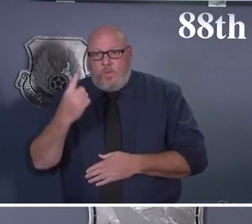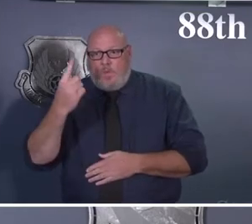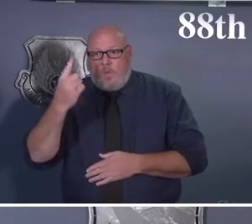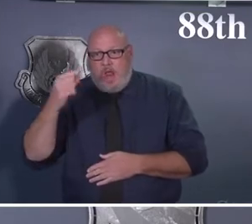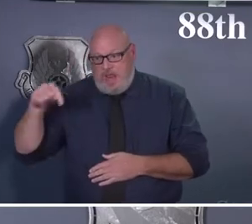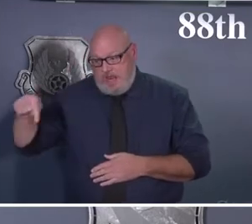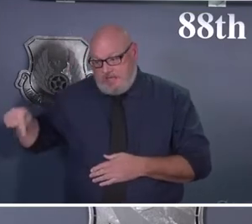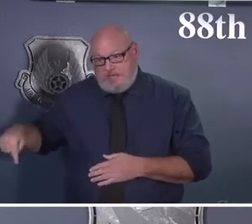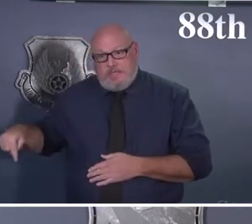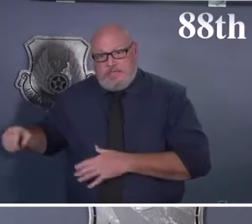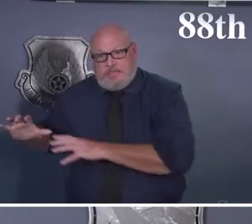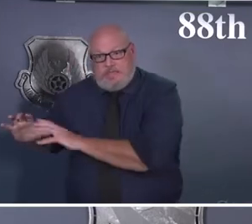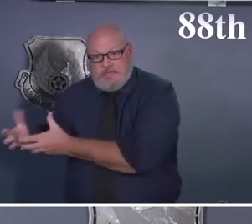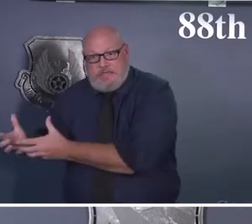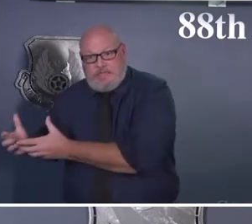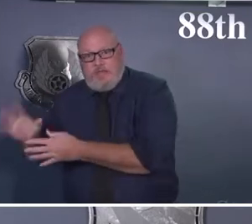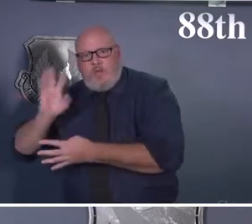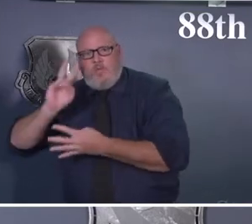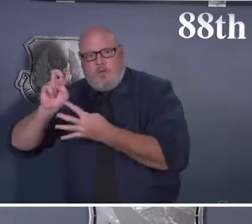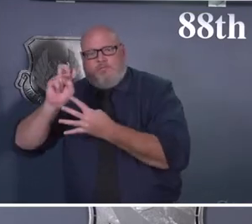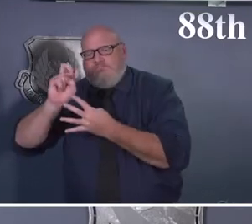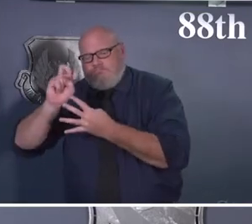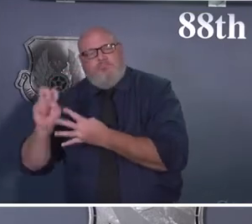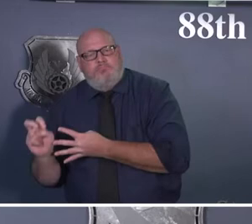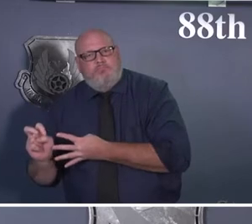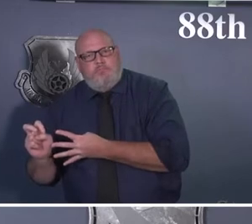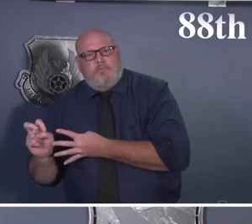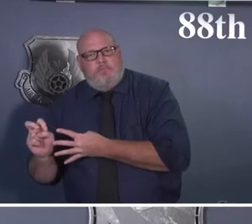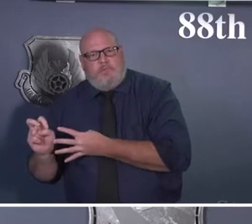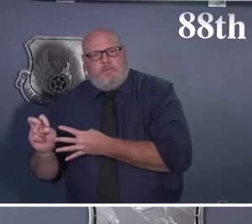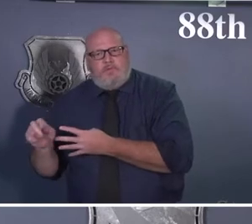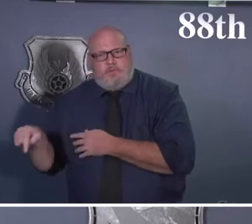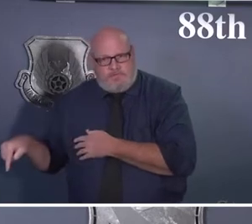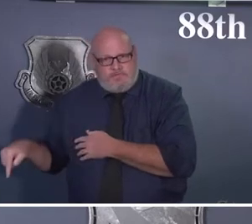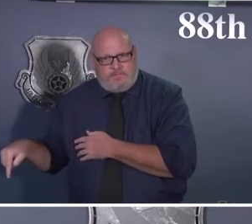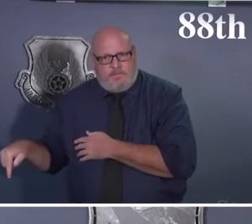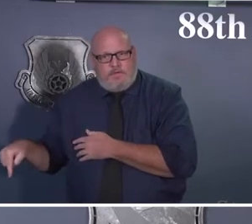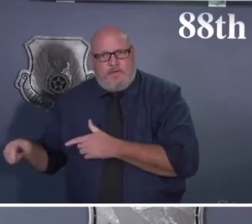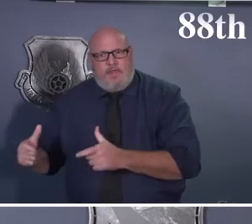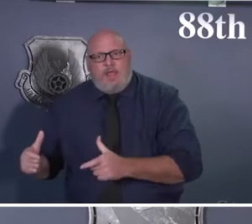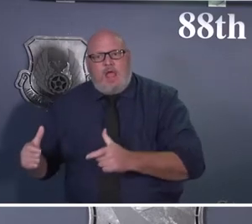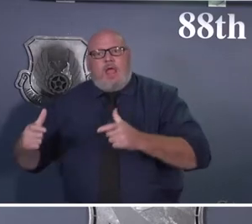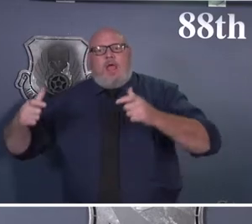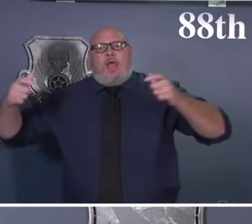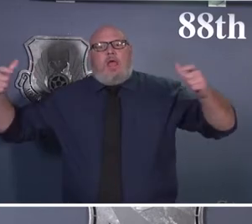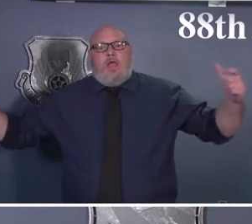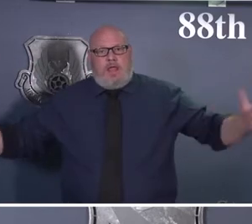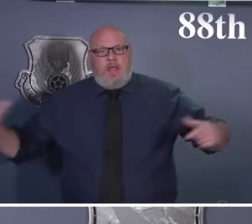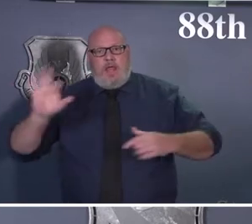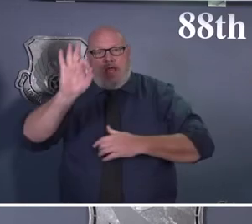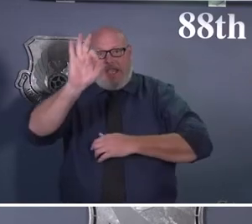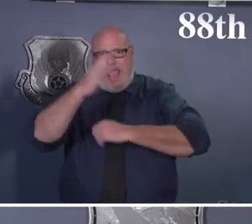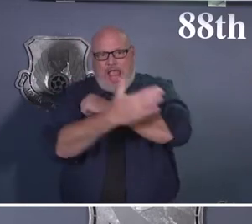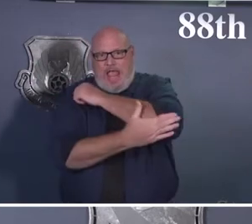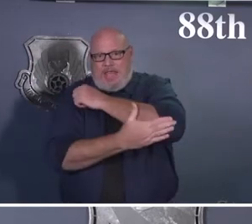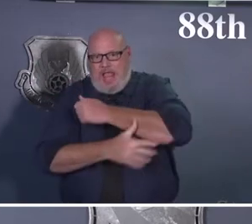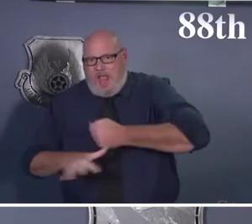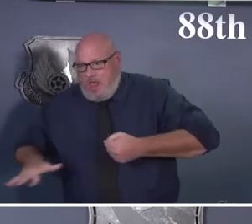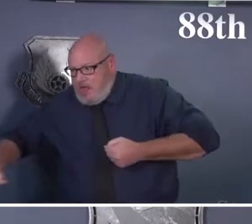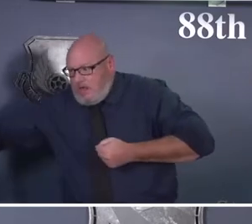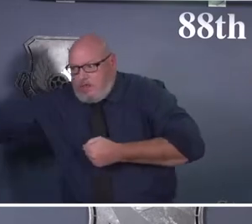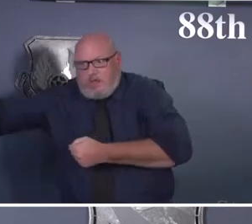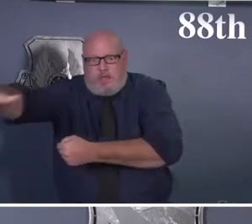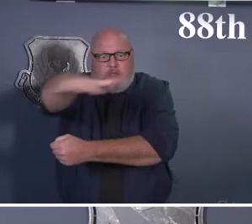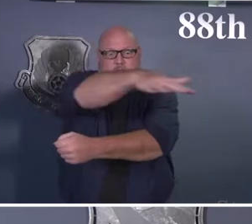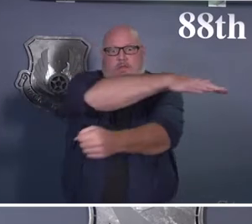out to the next second ring, the nine counties surrounding Wright-Patterson Air Force Base, those four counties, those nine, four